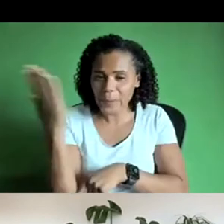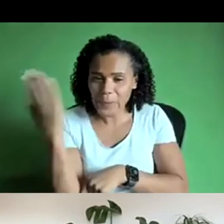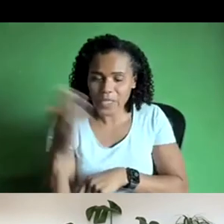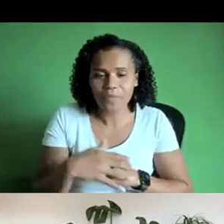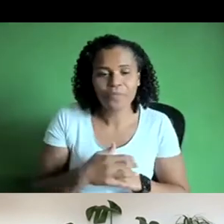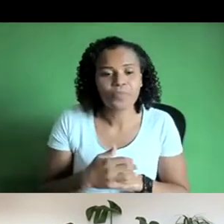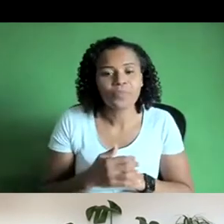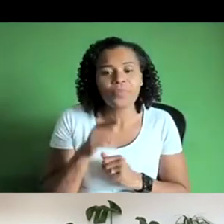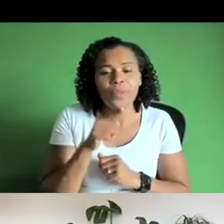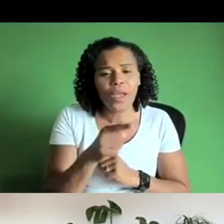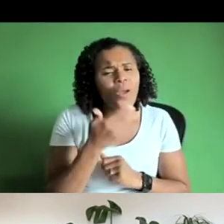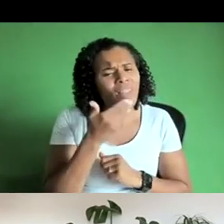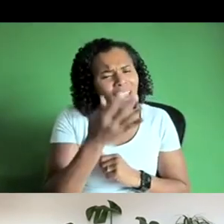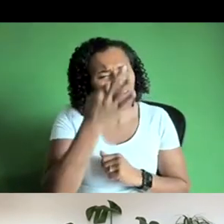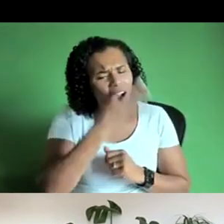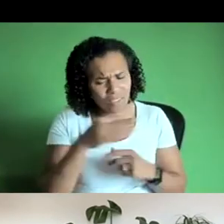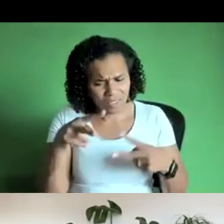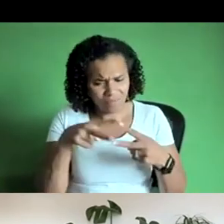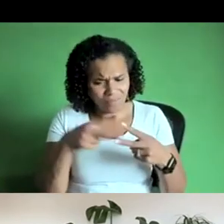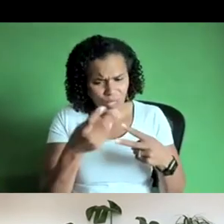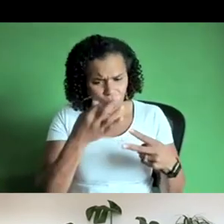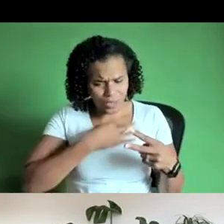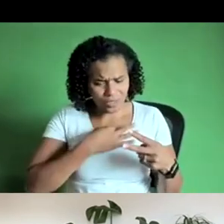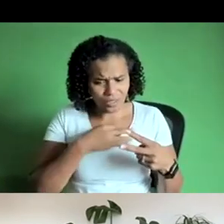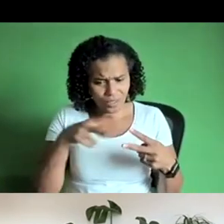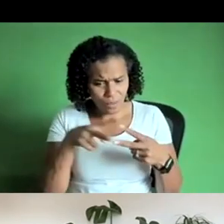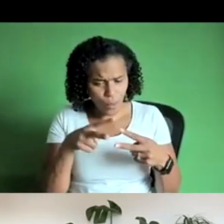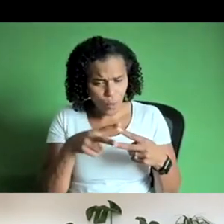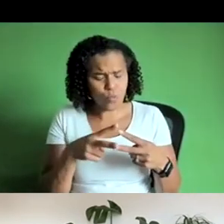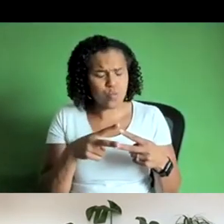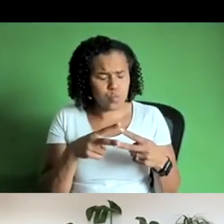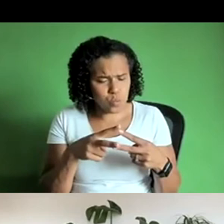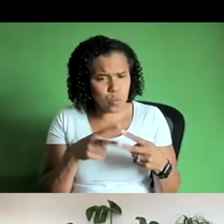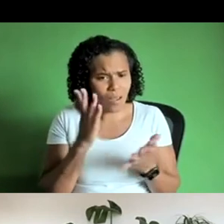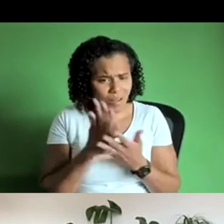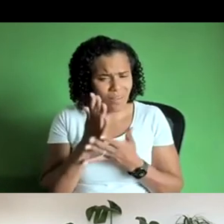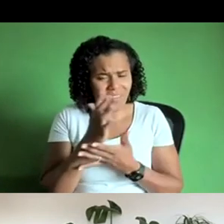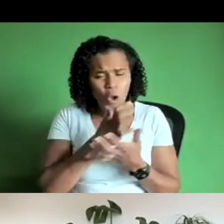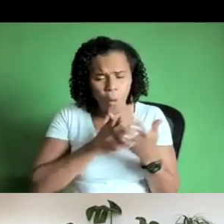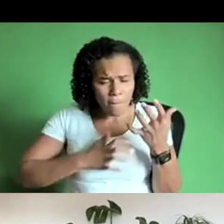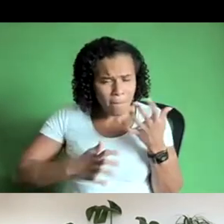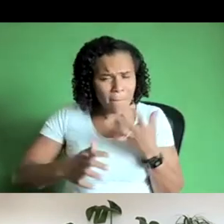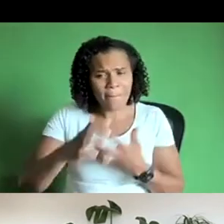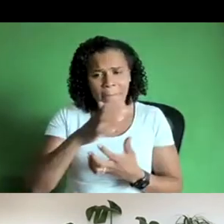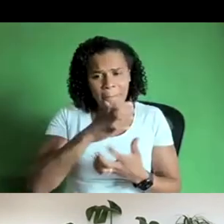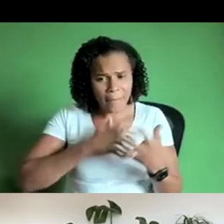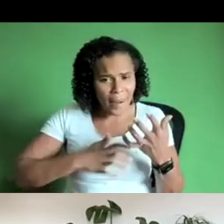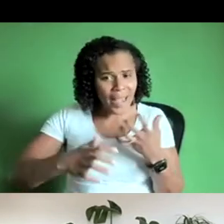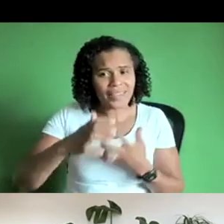questions i think they're both really deep and very complex and it's um really got my